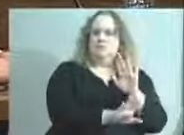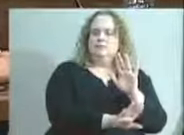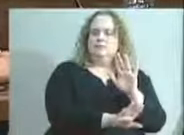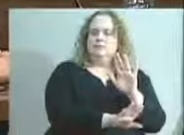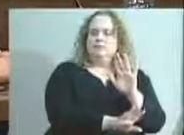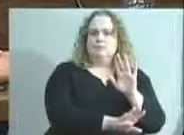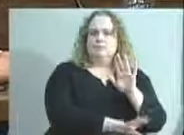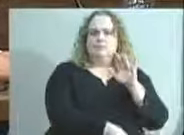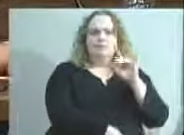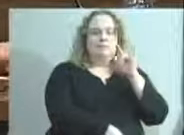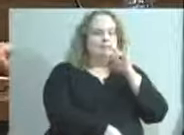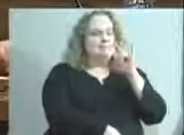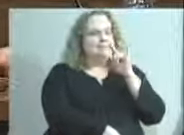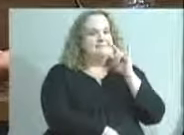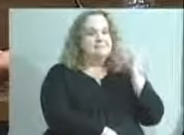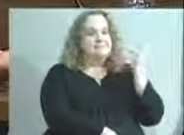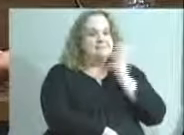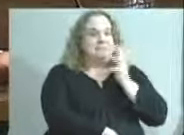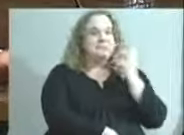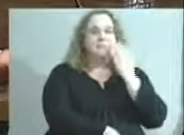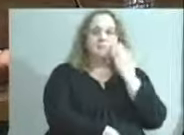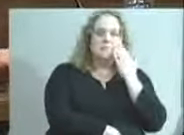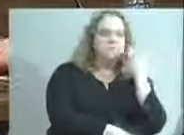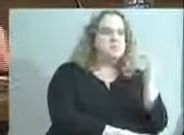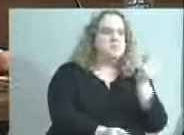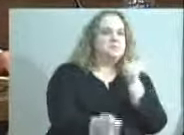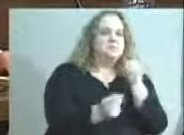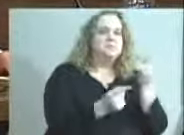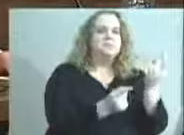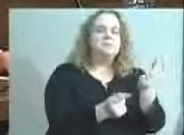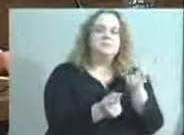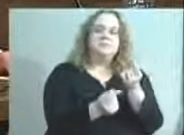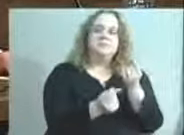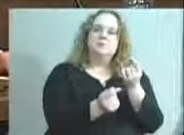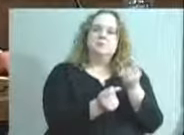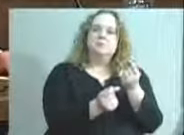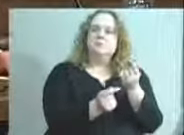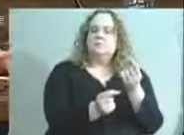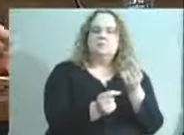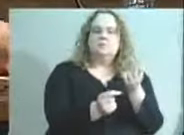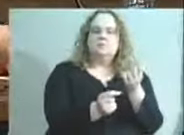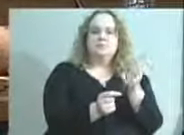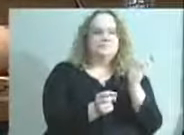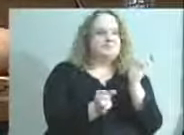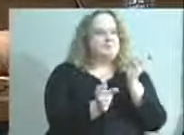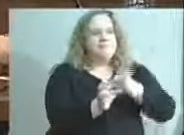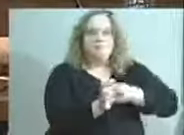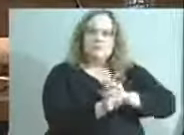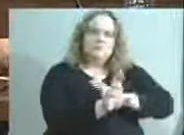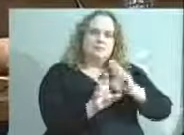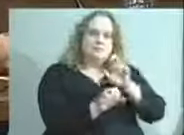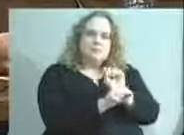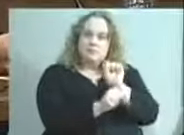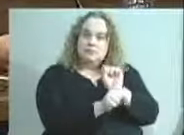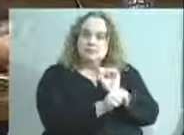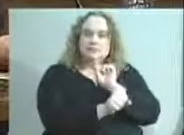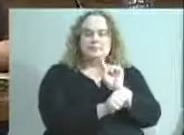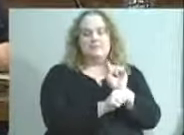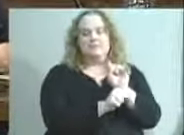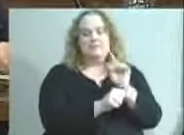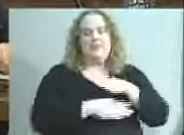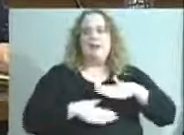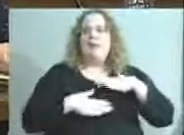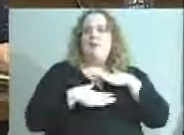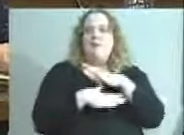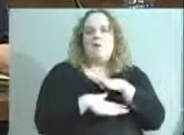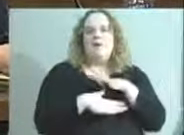amazing in knowing what they were supposed to do and jumping in on the work, and just very much enjoyed